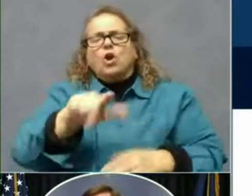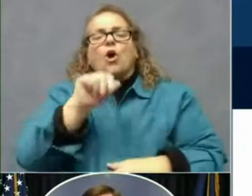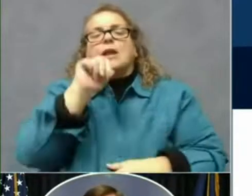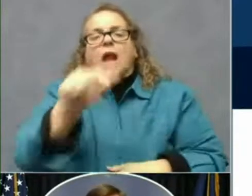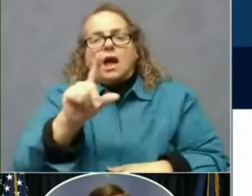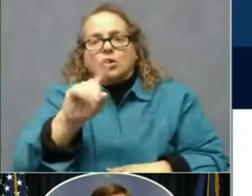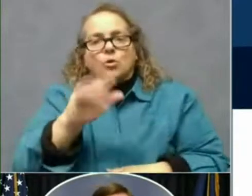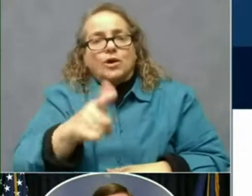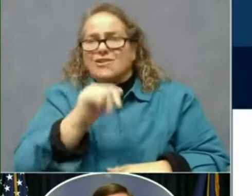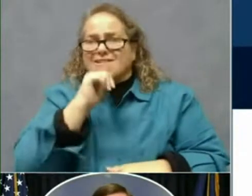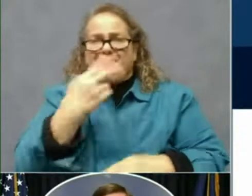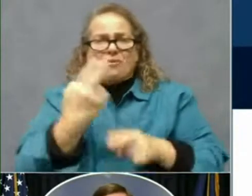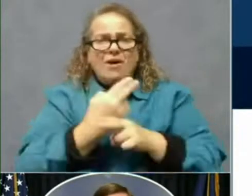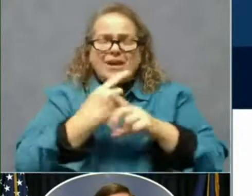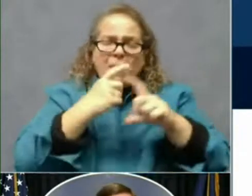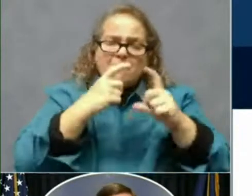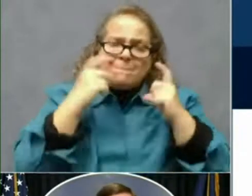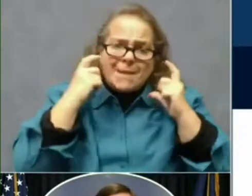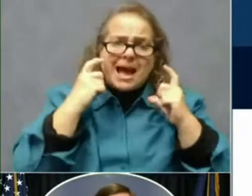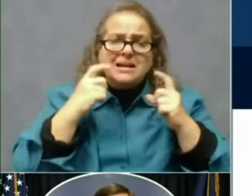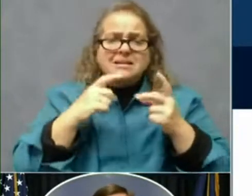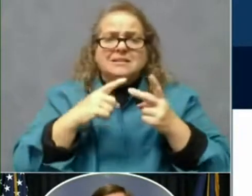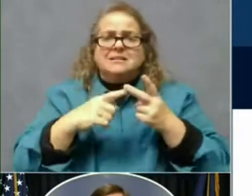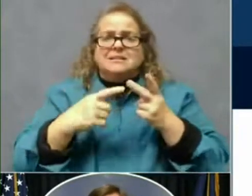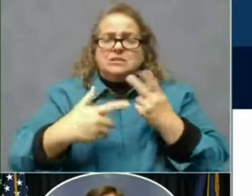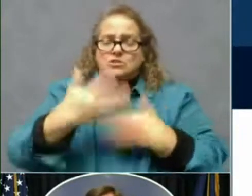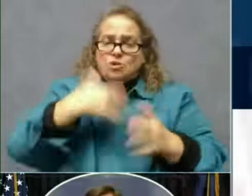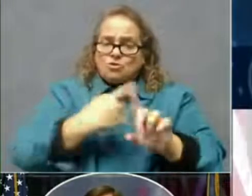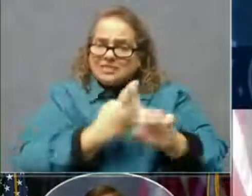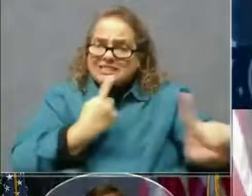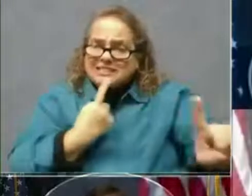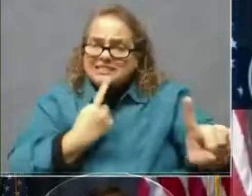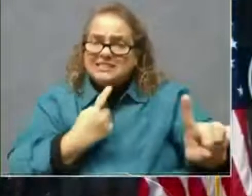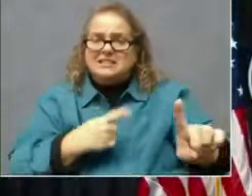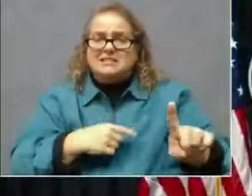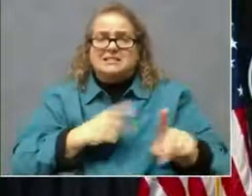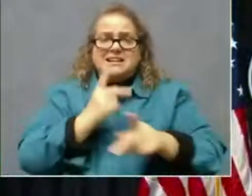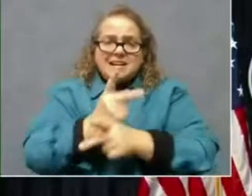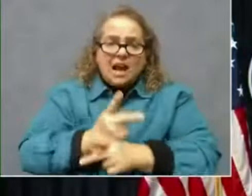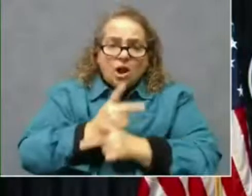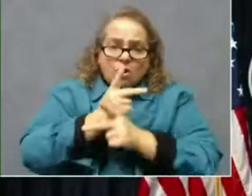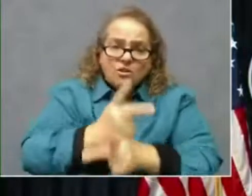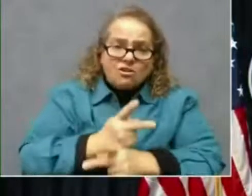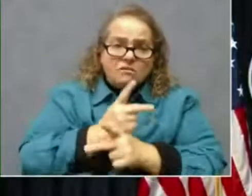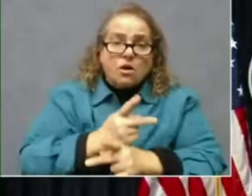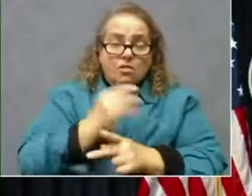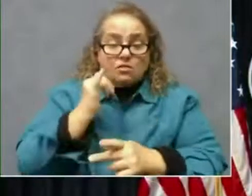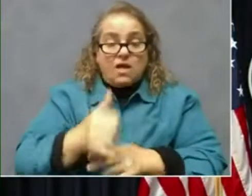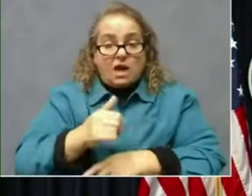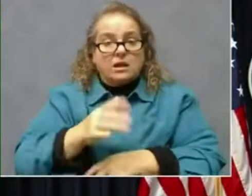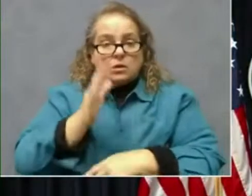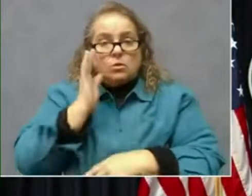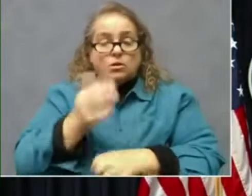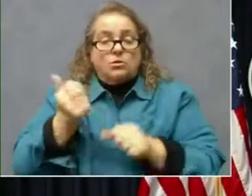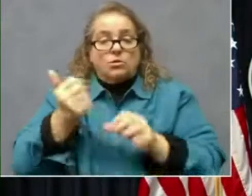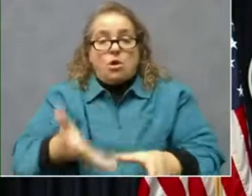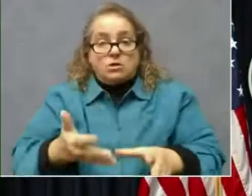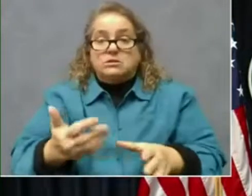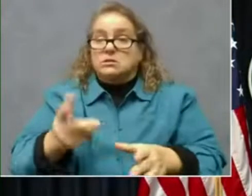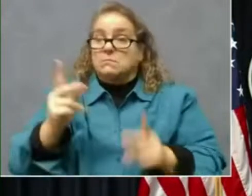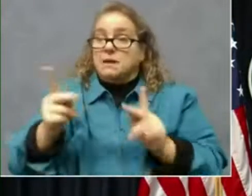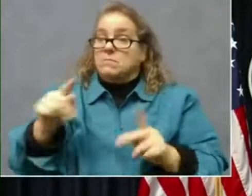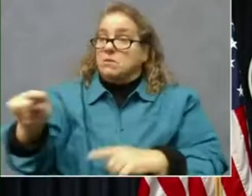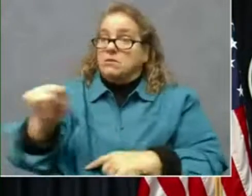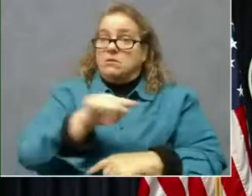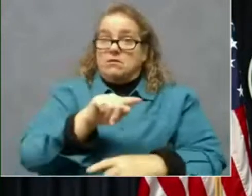not wearing a mask, not engaging in social distancing, not being careful that ultimately costs the lives of individuals in these